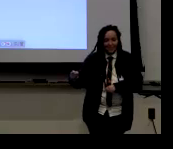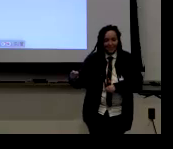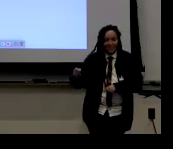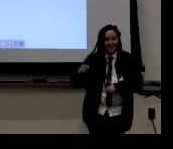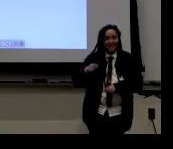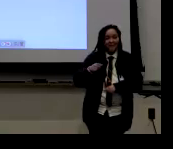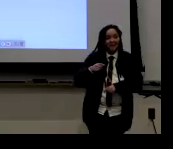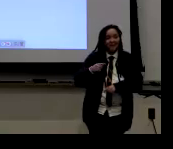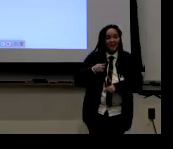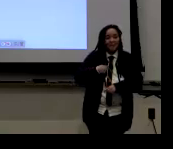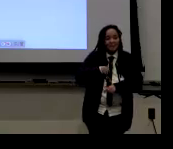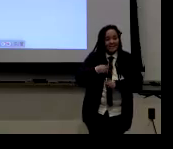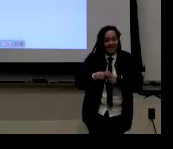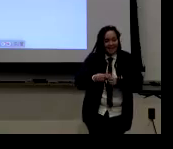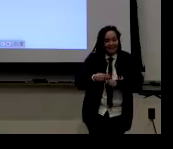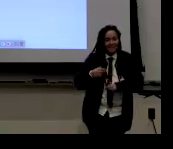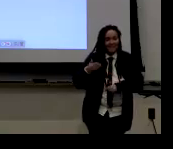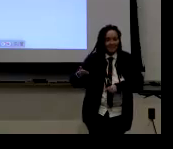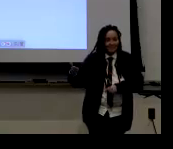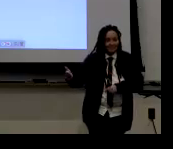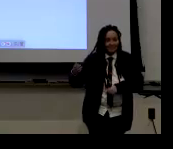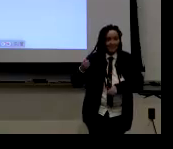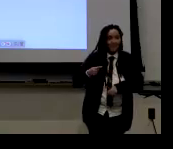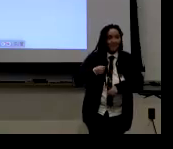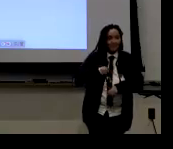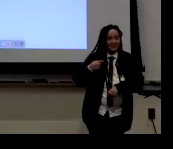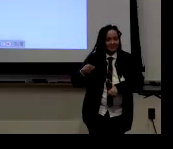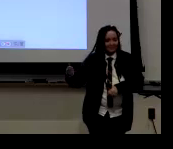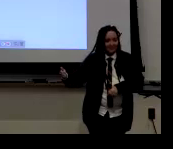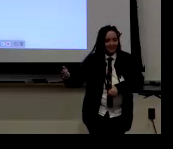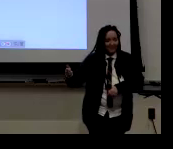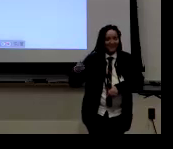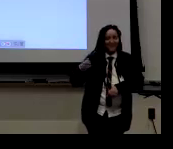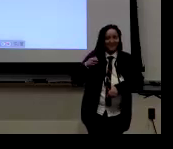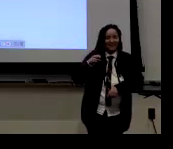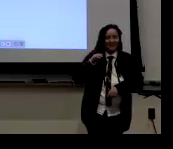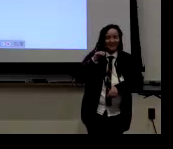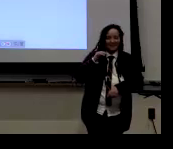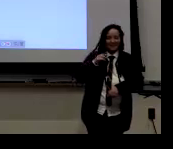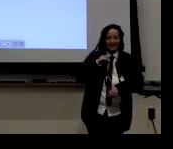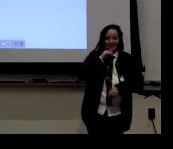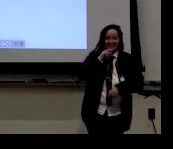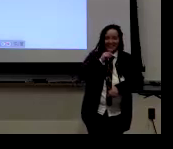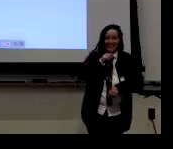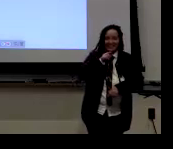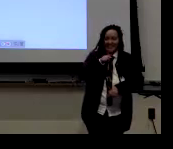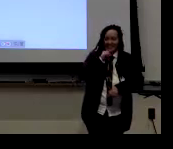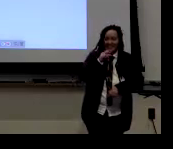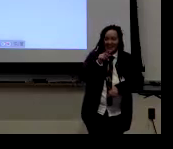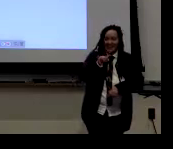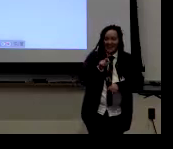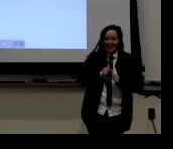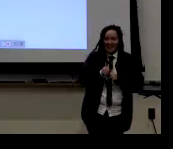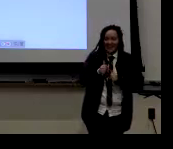So, my name is such and such. Me name such and such. Or me such and such.